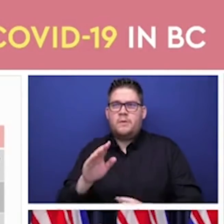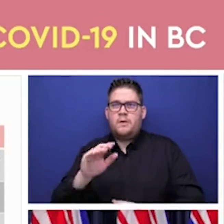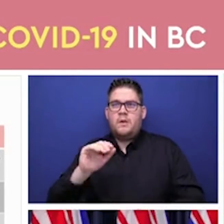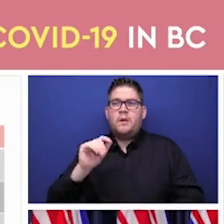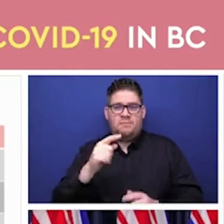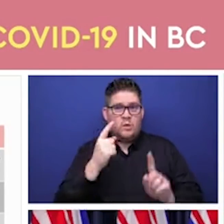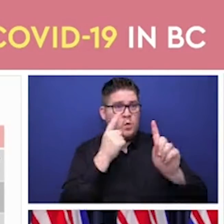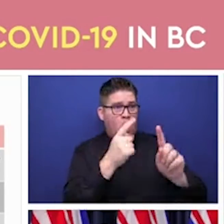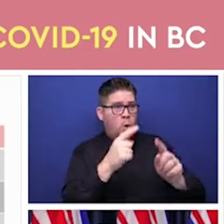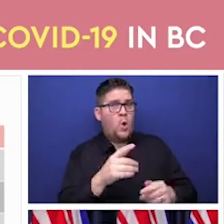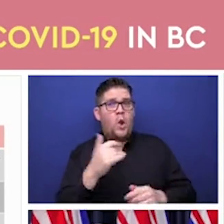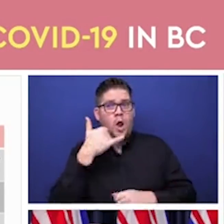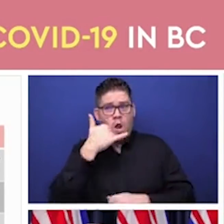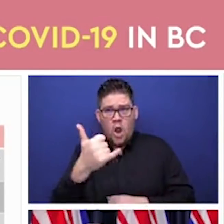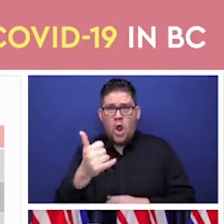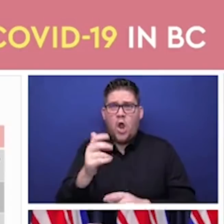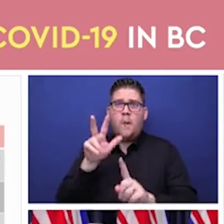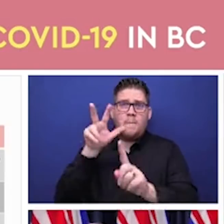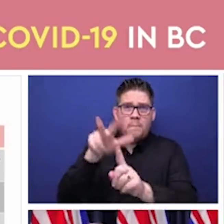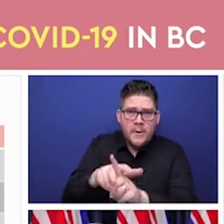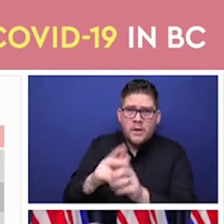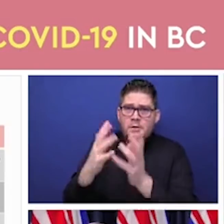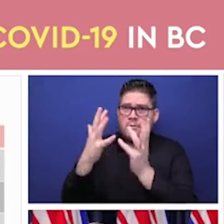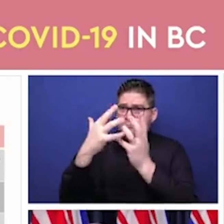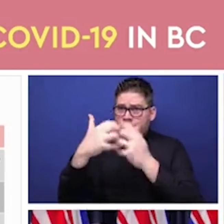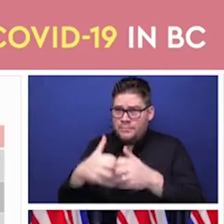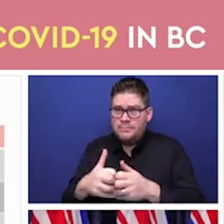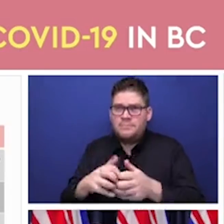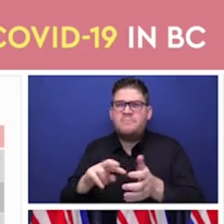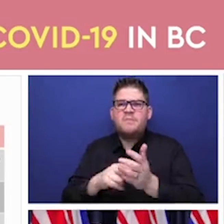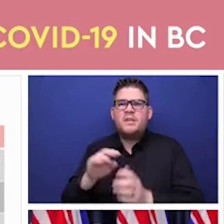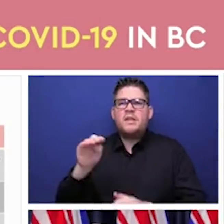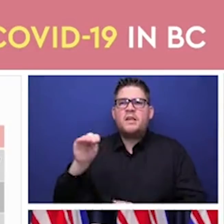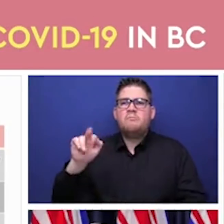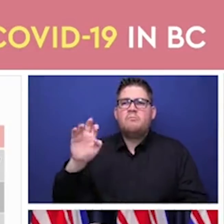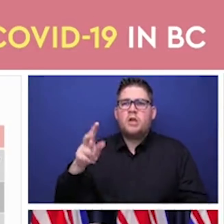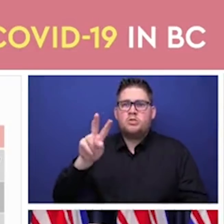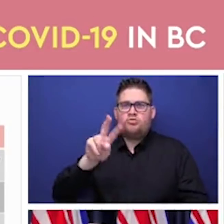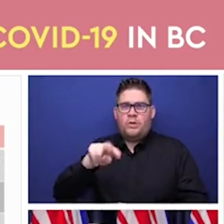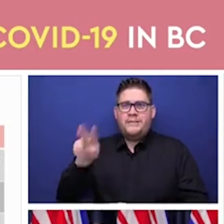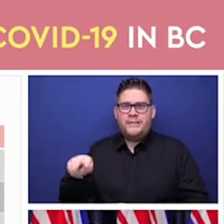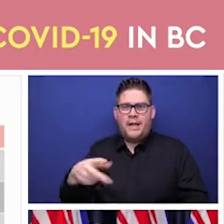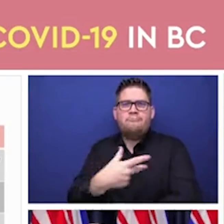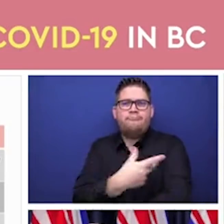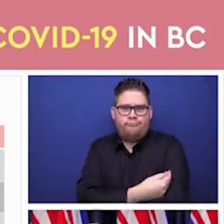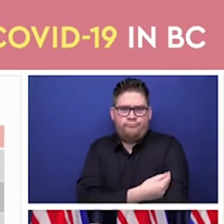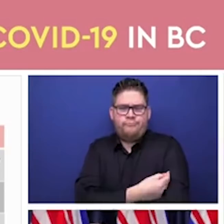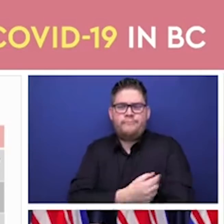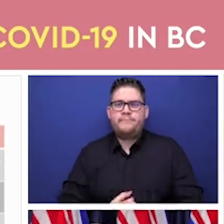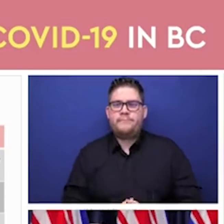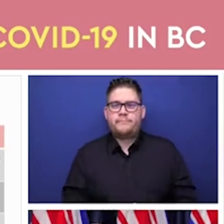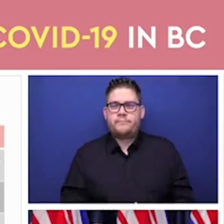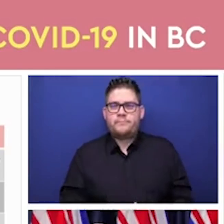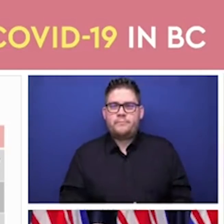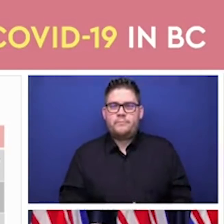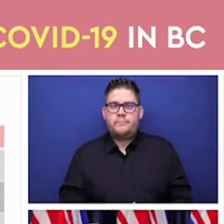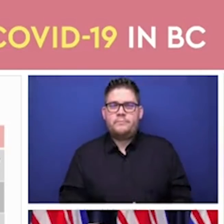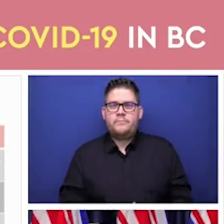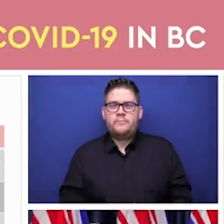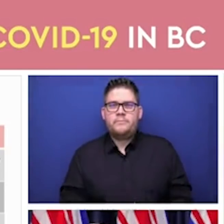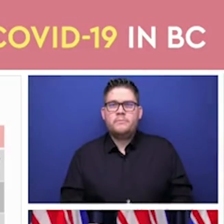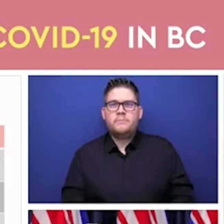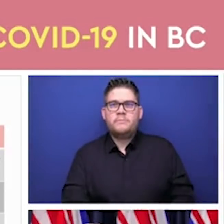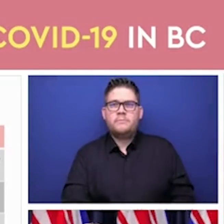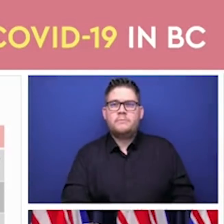after that. And what if the call center queue is too long for her? We will have a queue that is a reasonable length of time, and